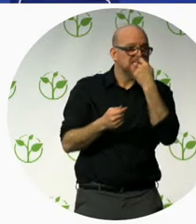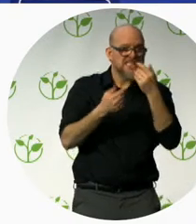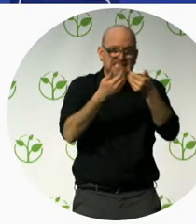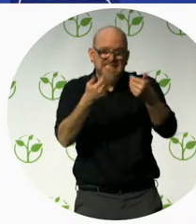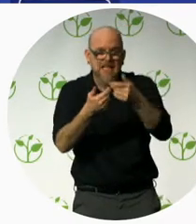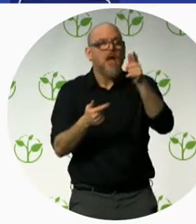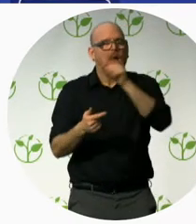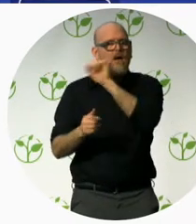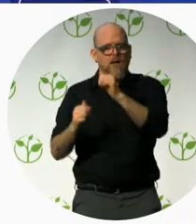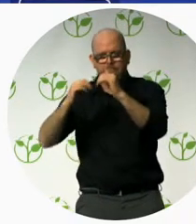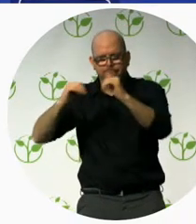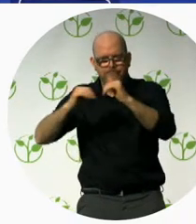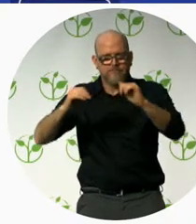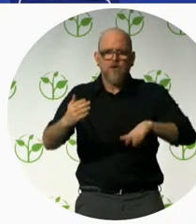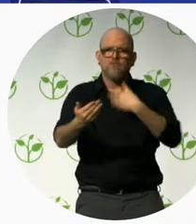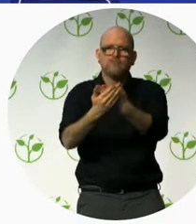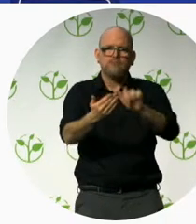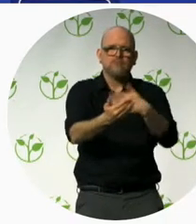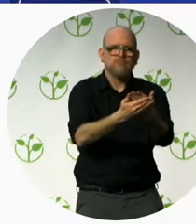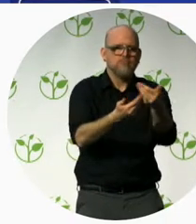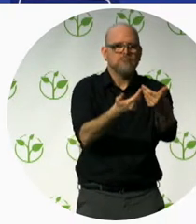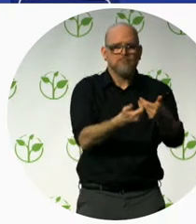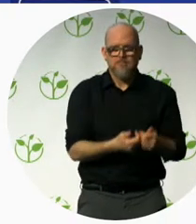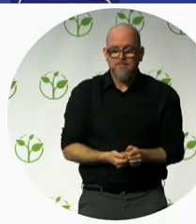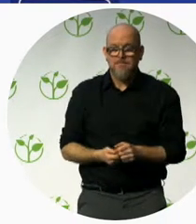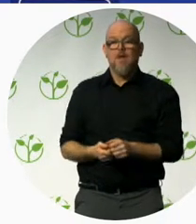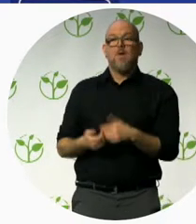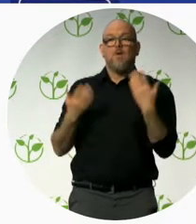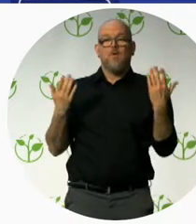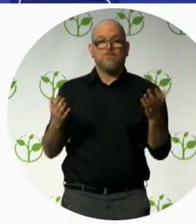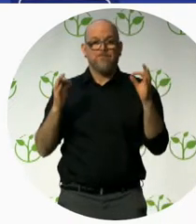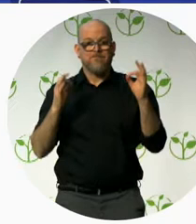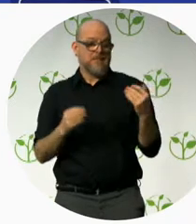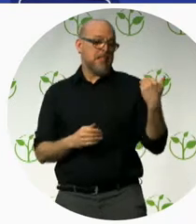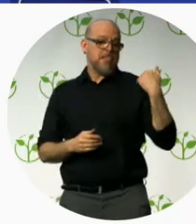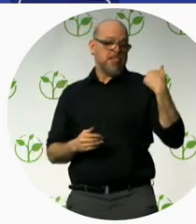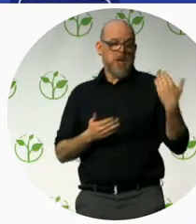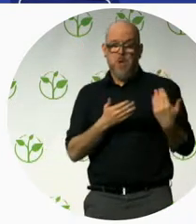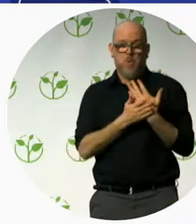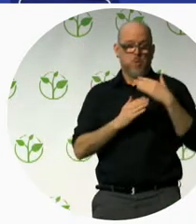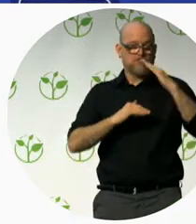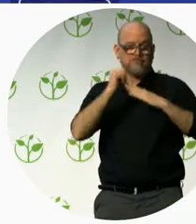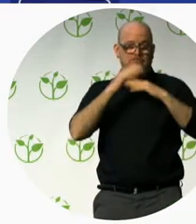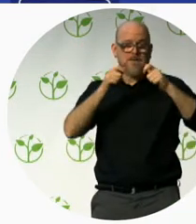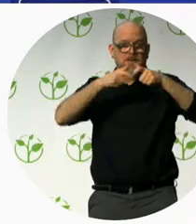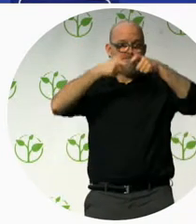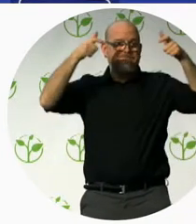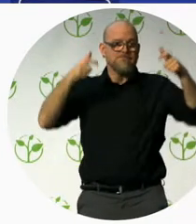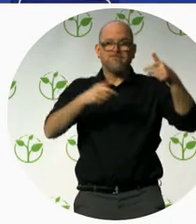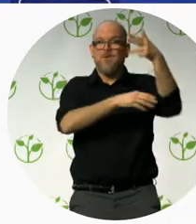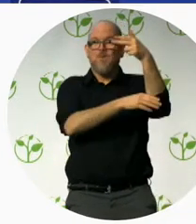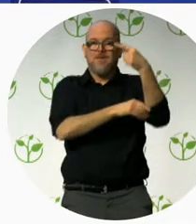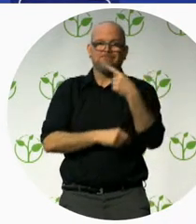And just one brag. We just built a new hotel in Scandic Flesund. That's probably one of our most